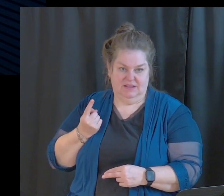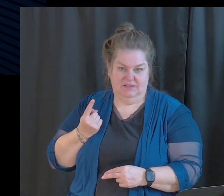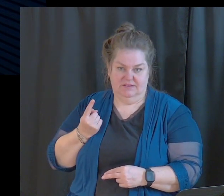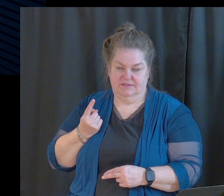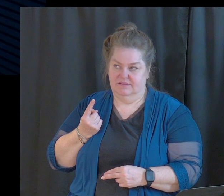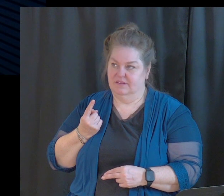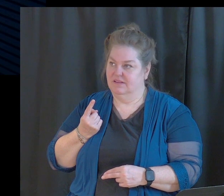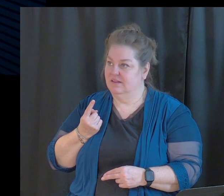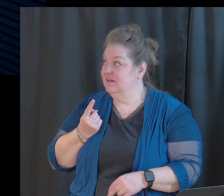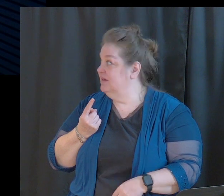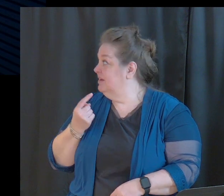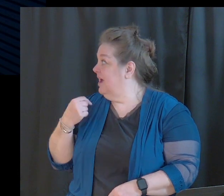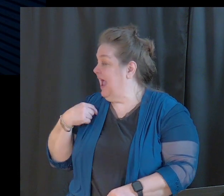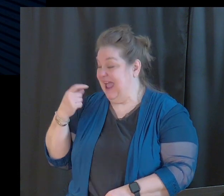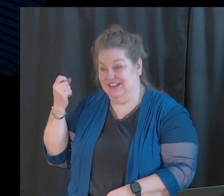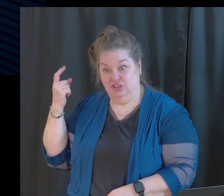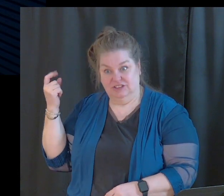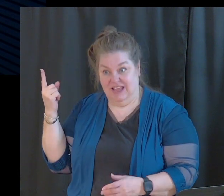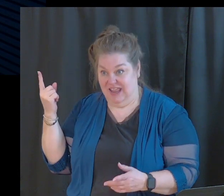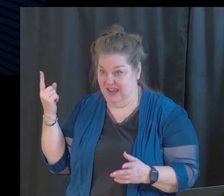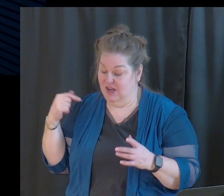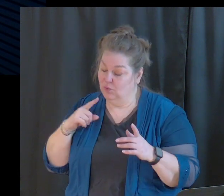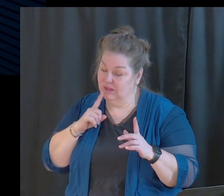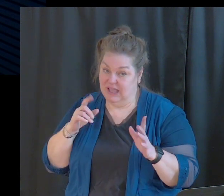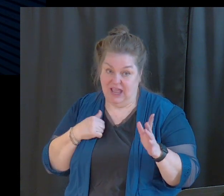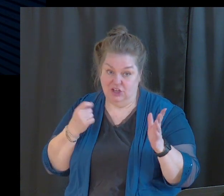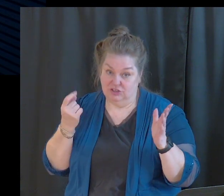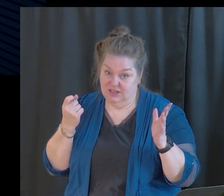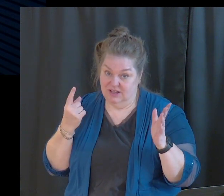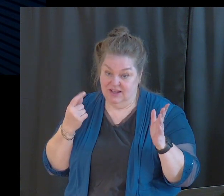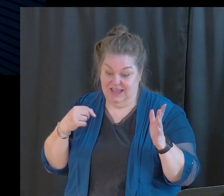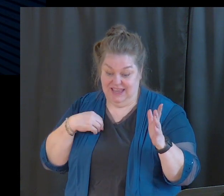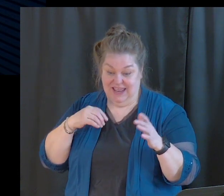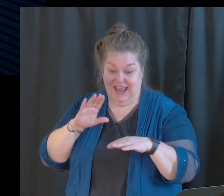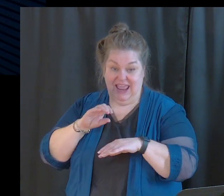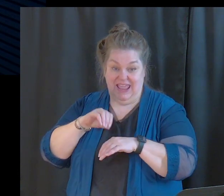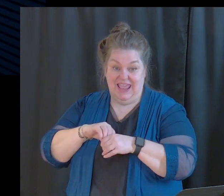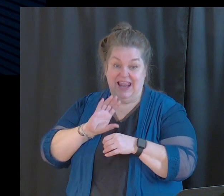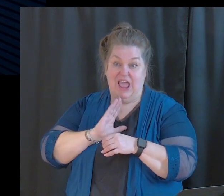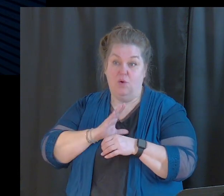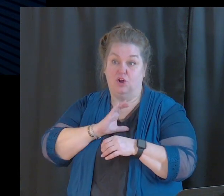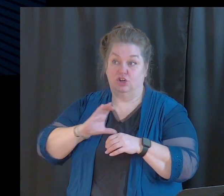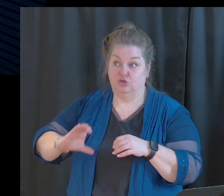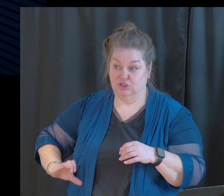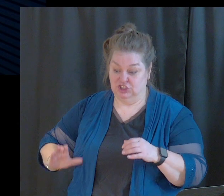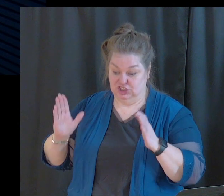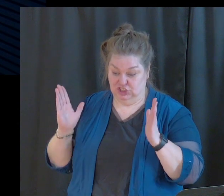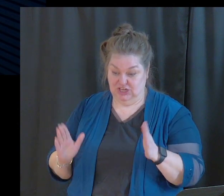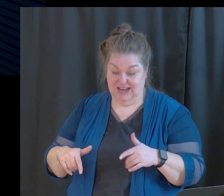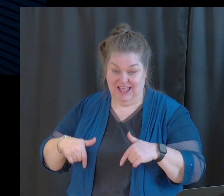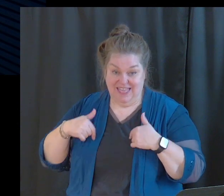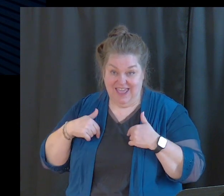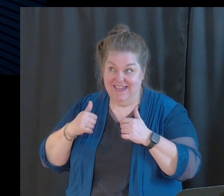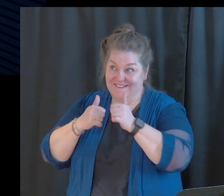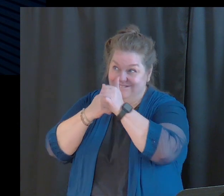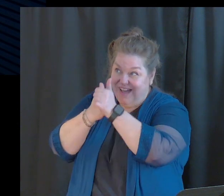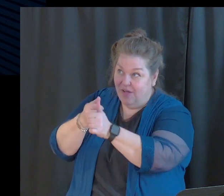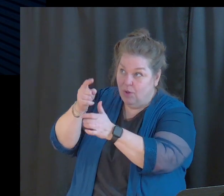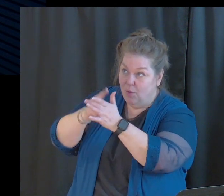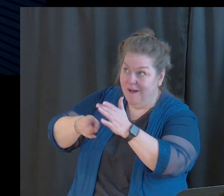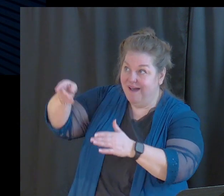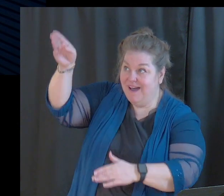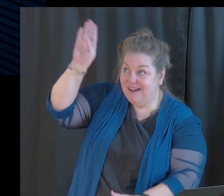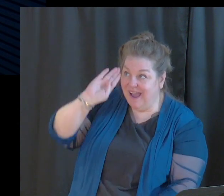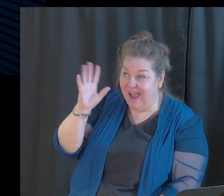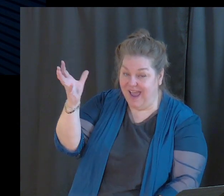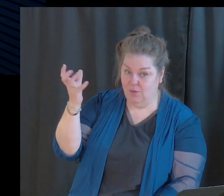And friends, I understand this as much as anybody else. In our Christian life, following what God asks us to do